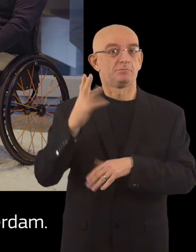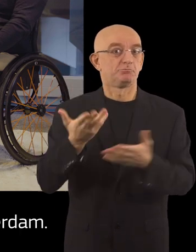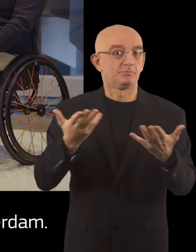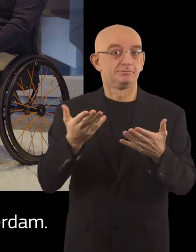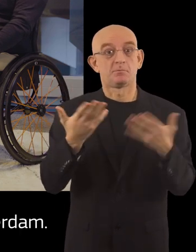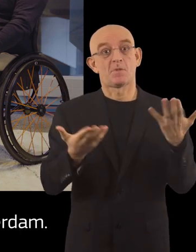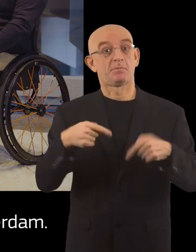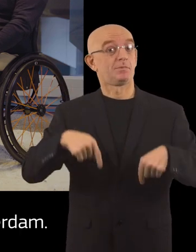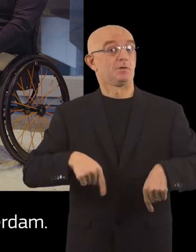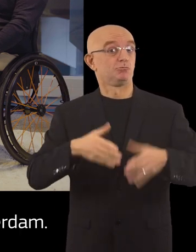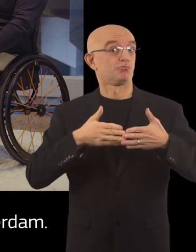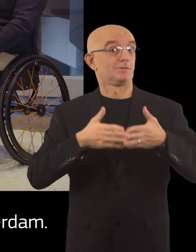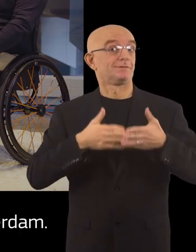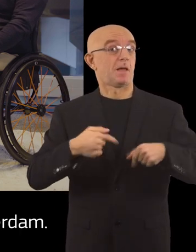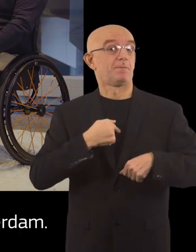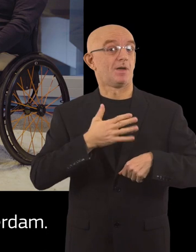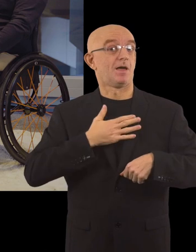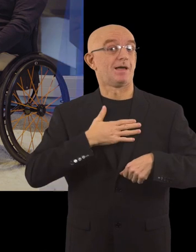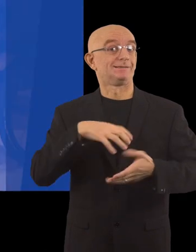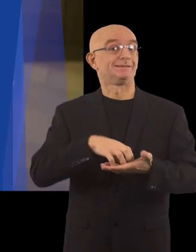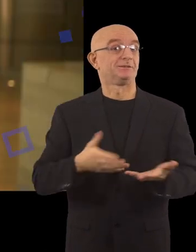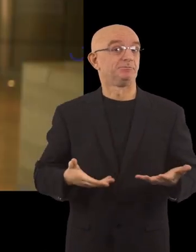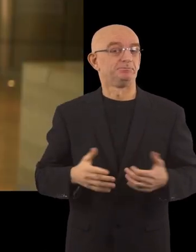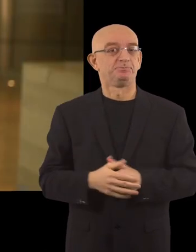Maybe it's even going to be my city of Rotterdam.